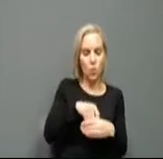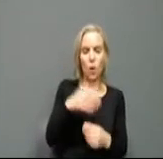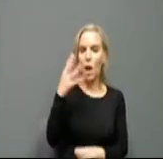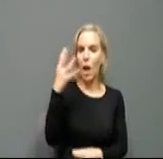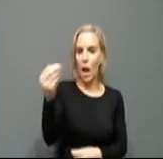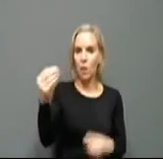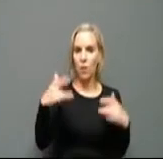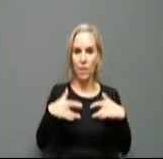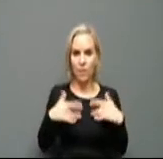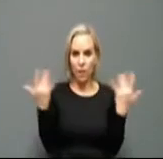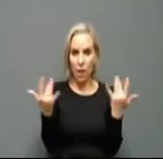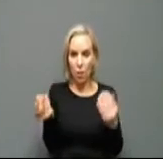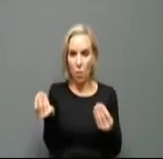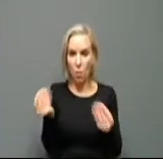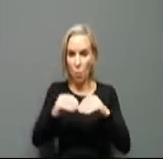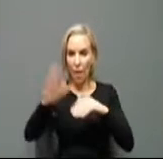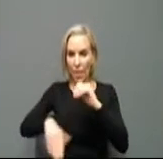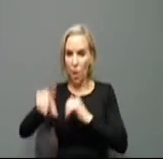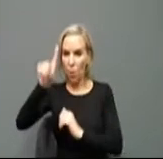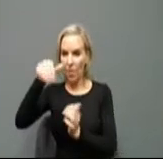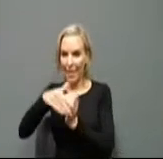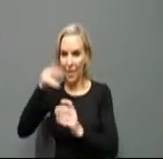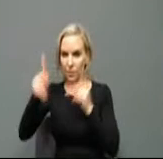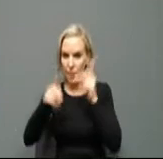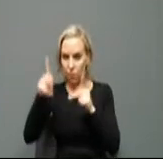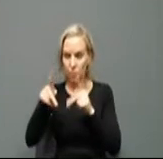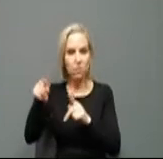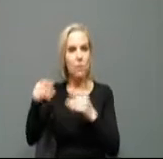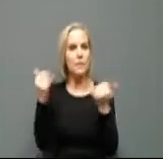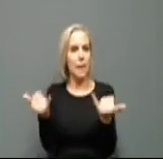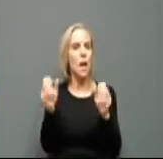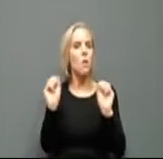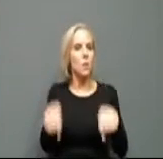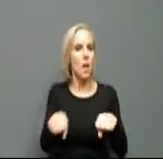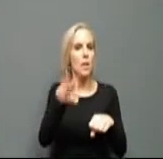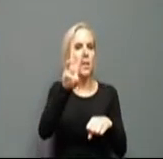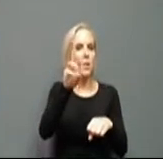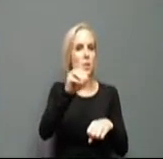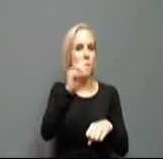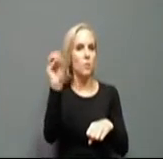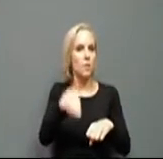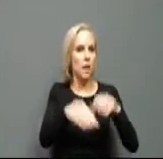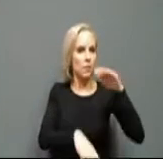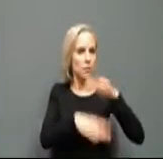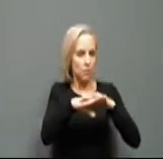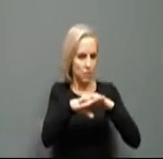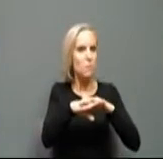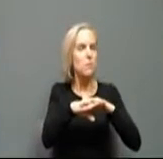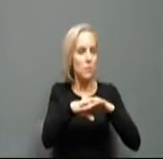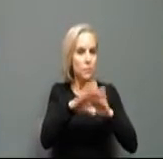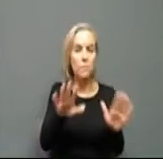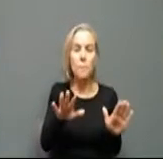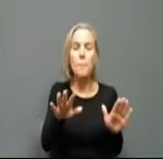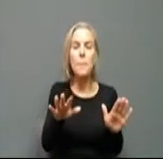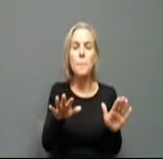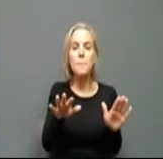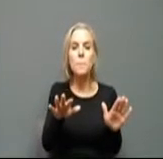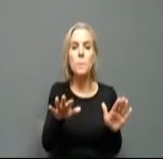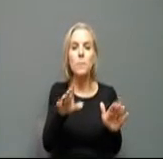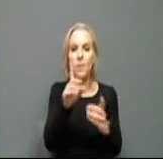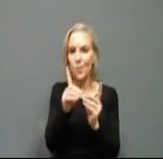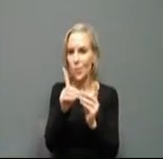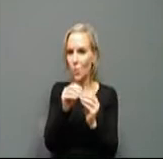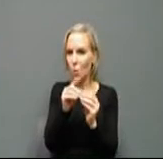more than 1000 people will be moved up to 60% capacity. Listen, we're talking one more change.